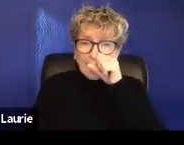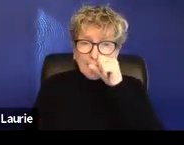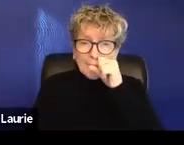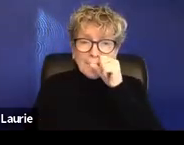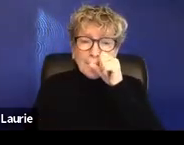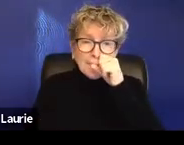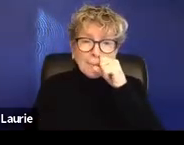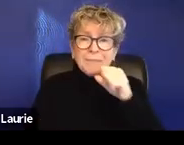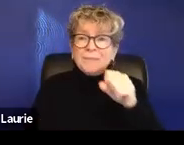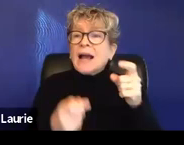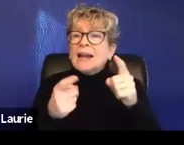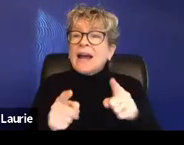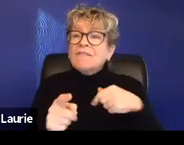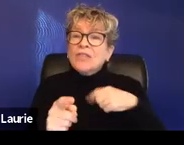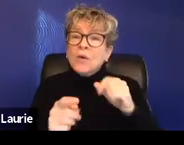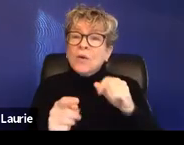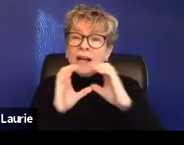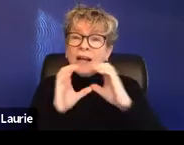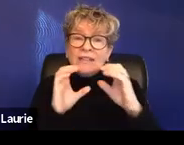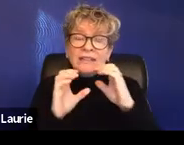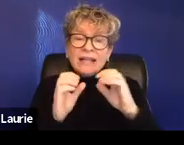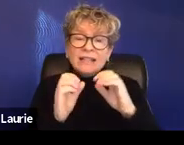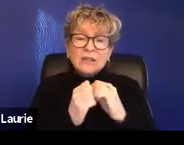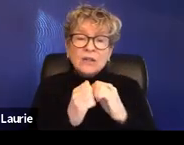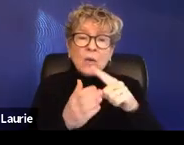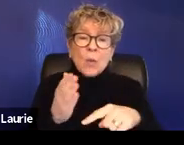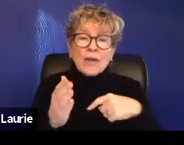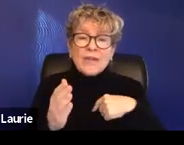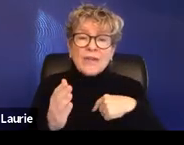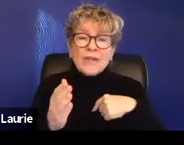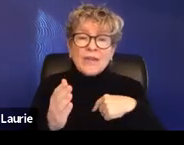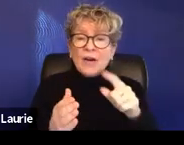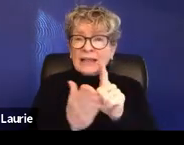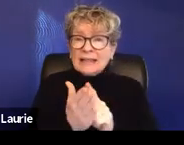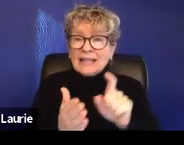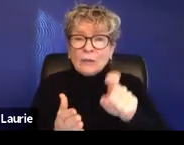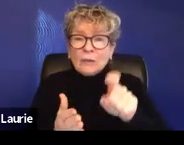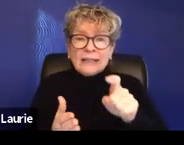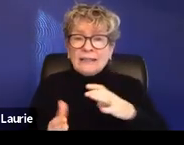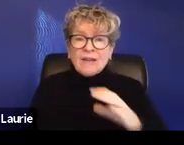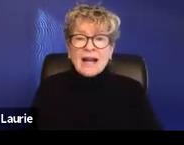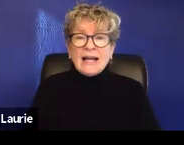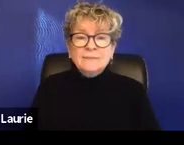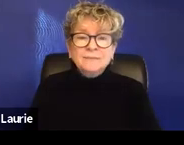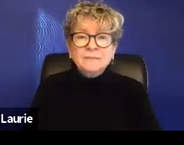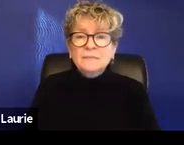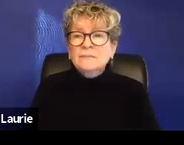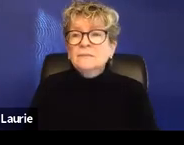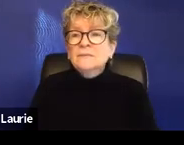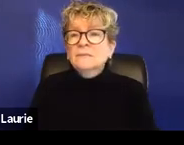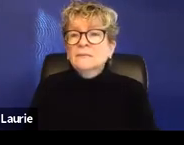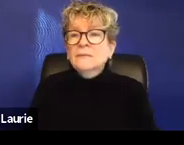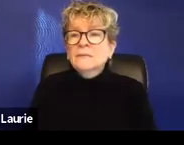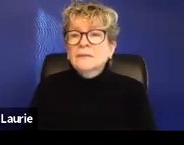those conversations about what are they seeing? What are their legal needs? There's nothing wrong with that. Of course, with protection order